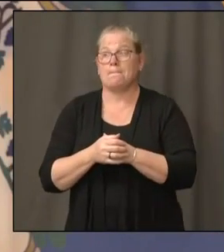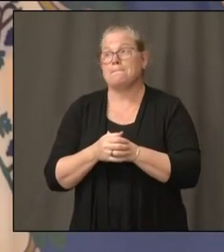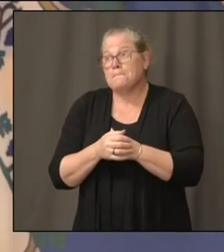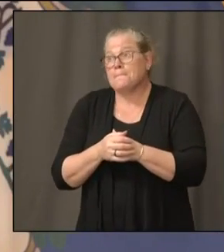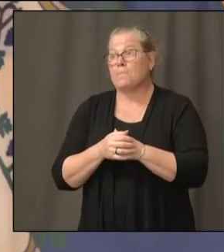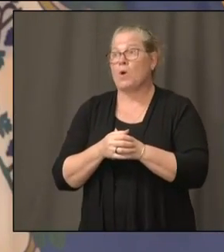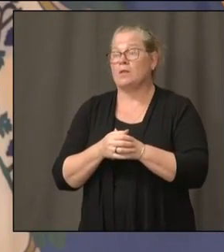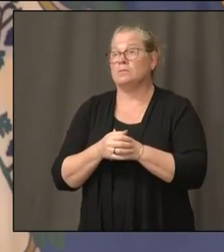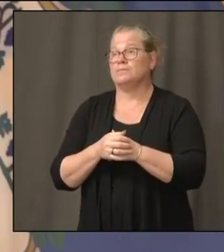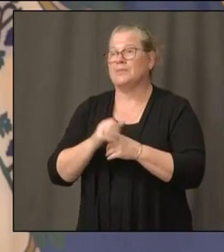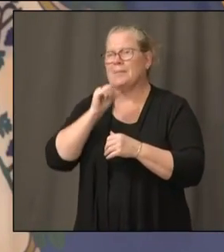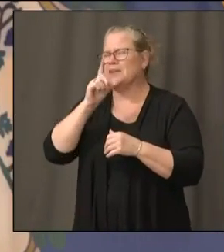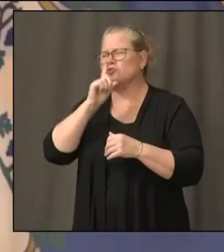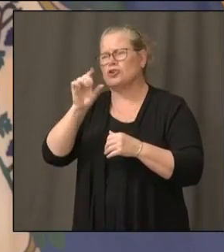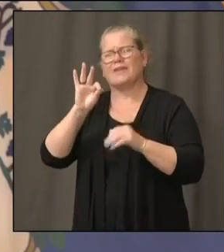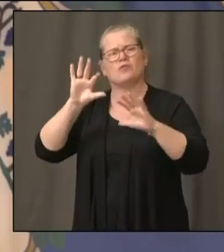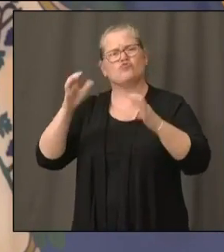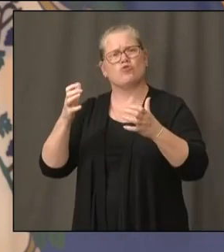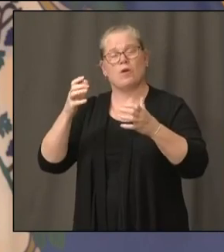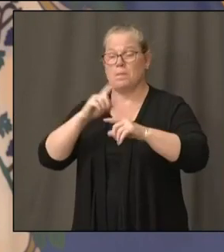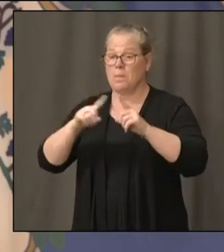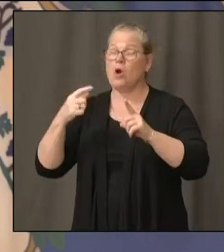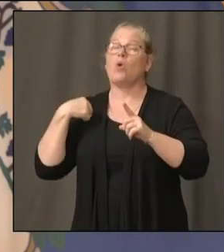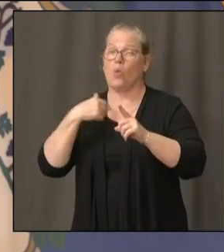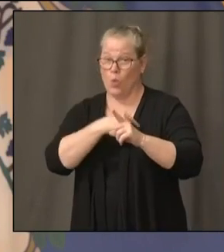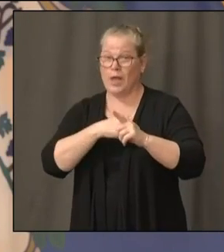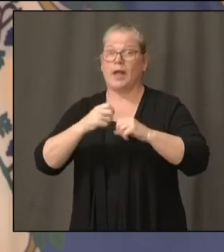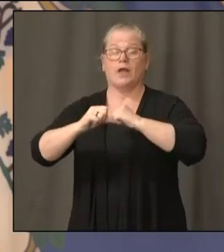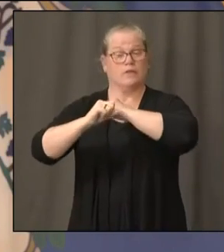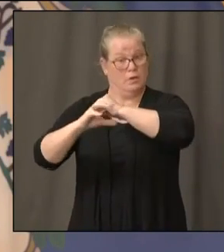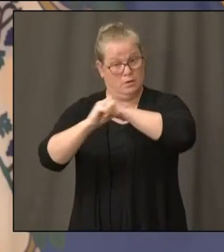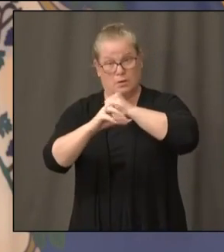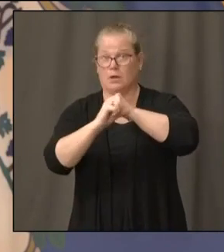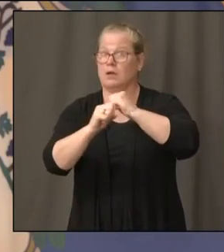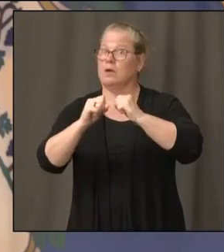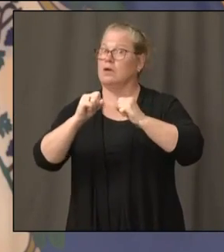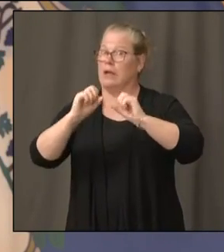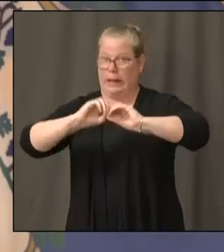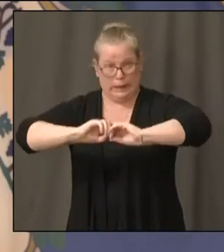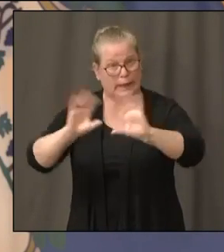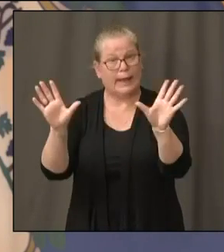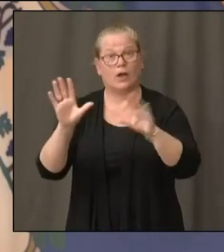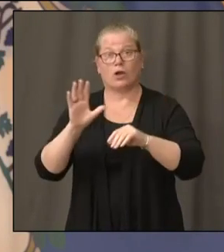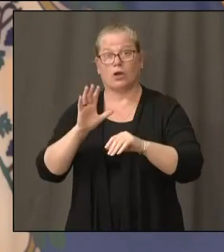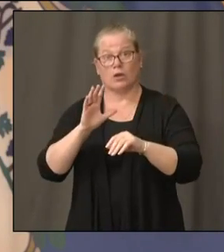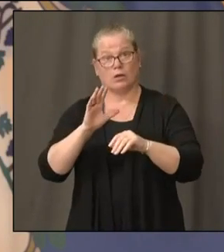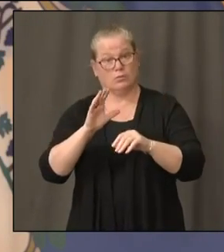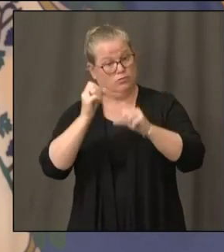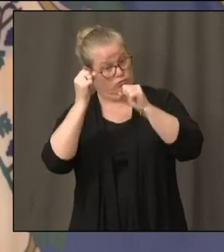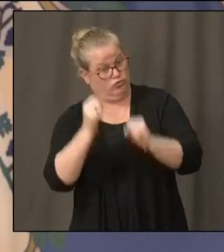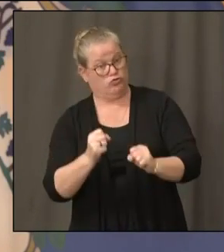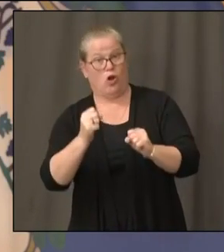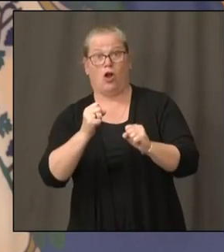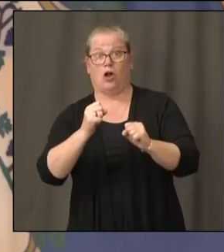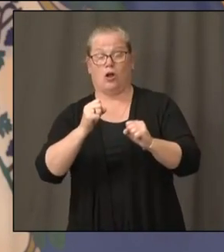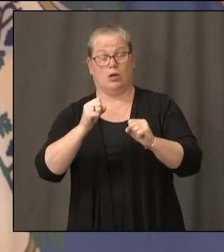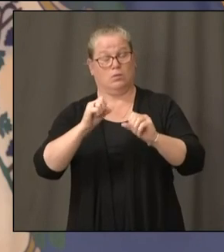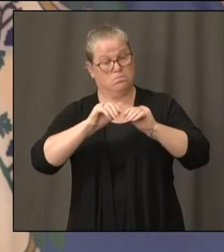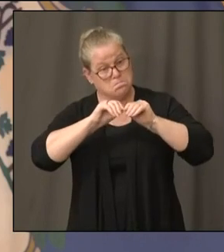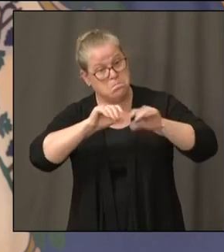message loud and clear that if you're coming back to the state from one of those highly infected areas, you must quarantine.